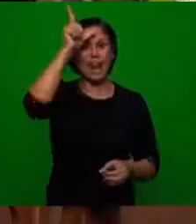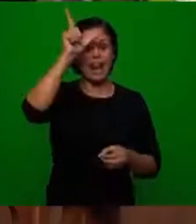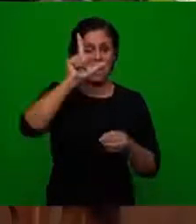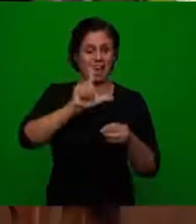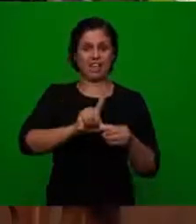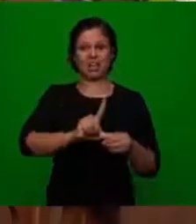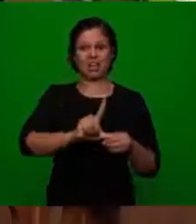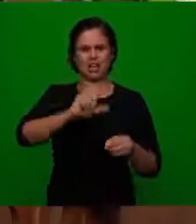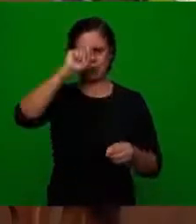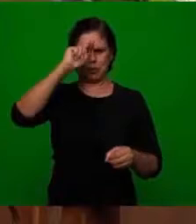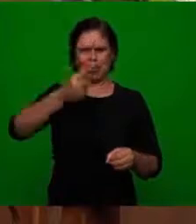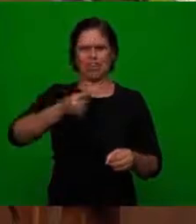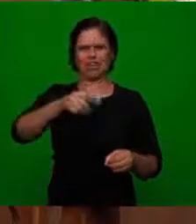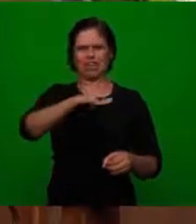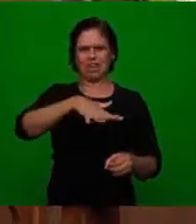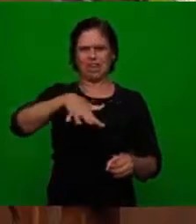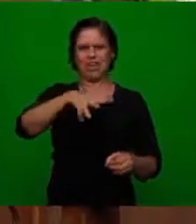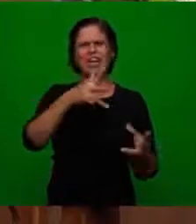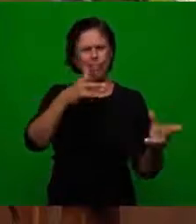would have a chief